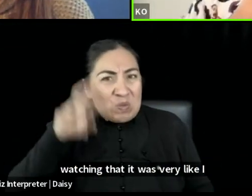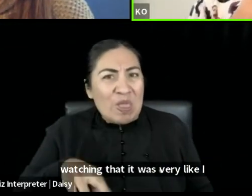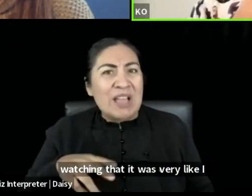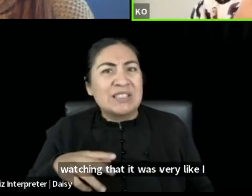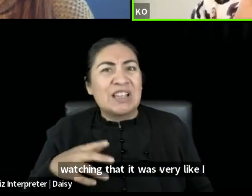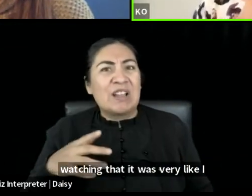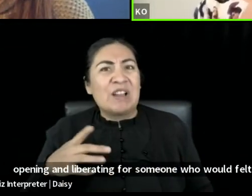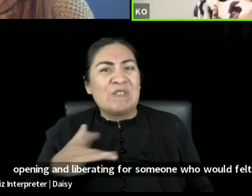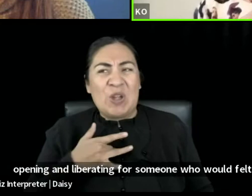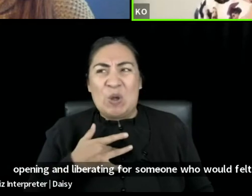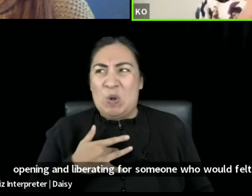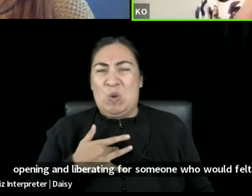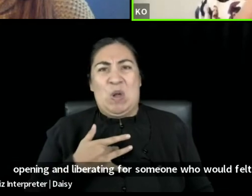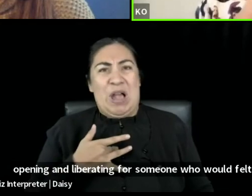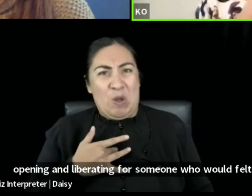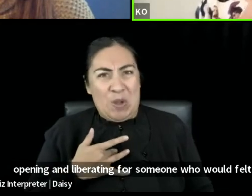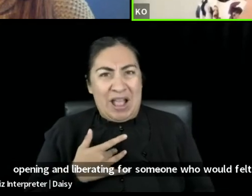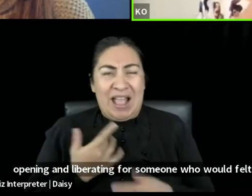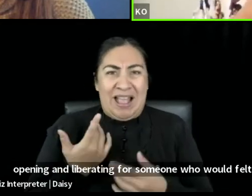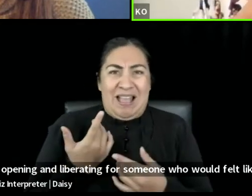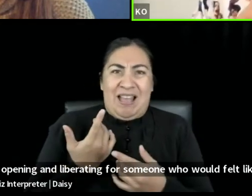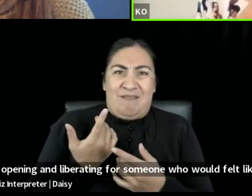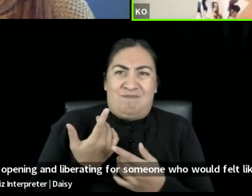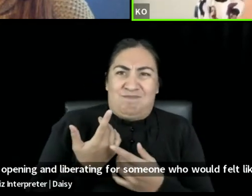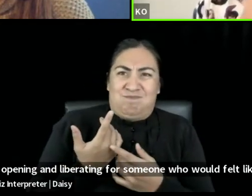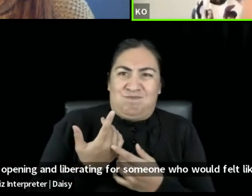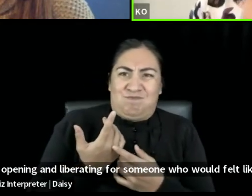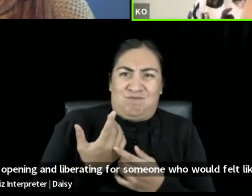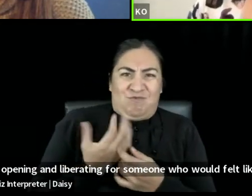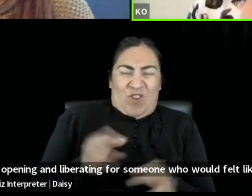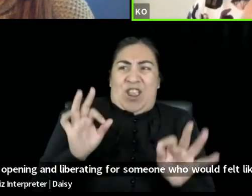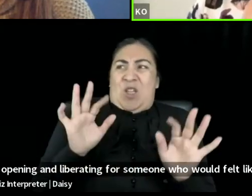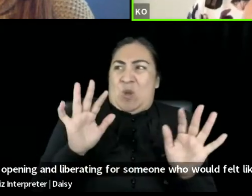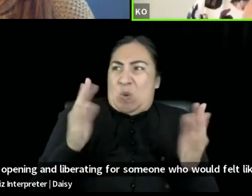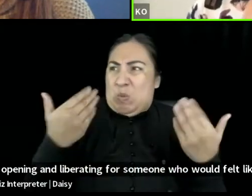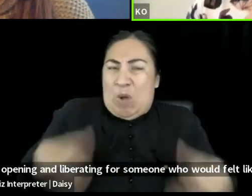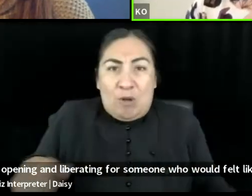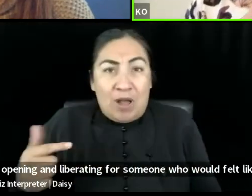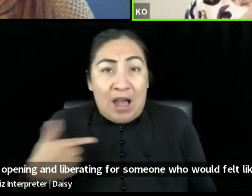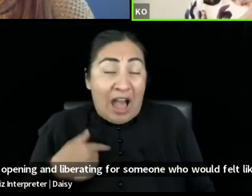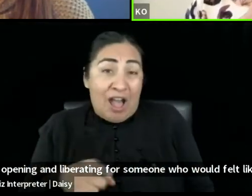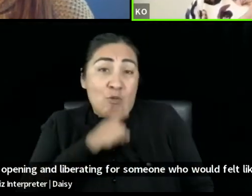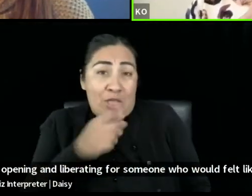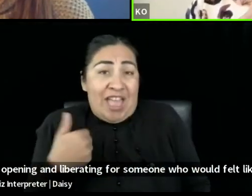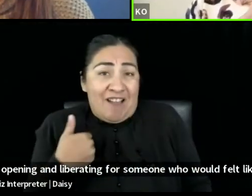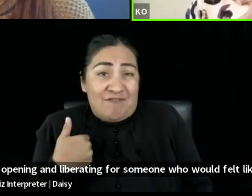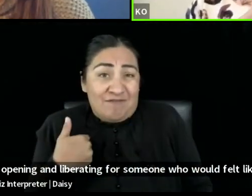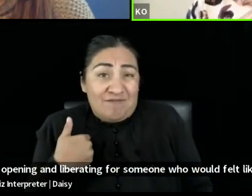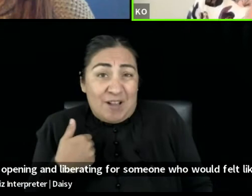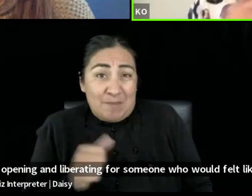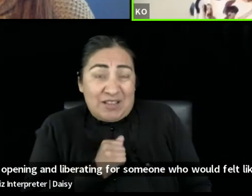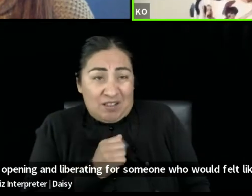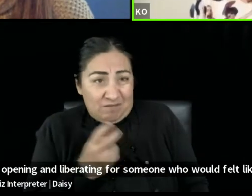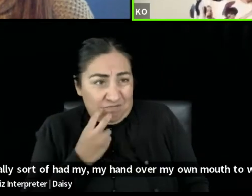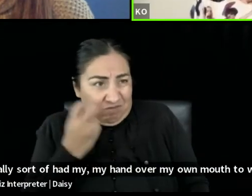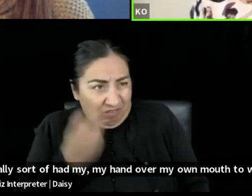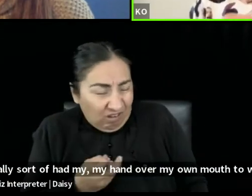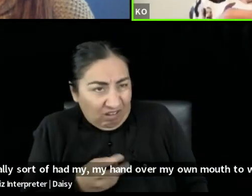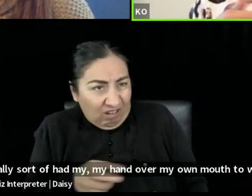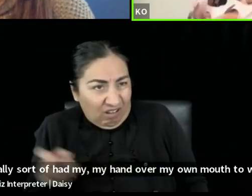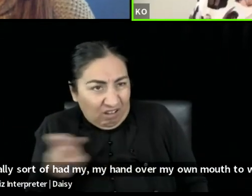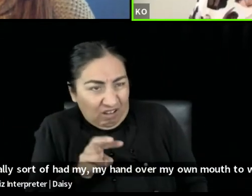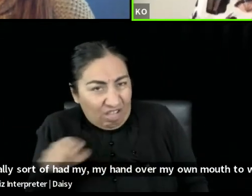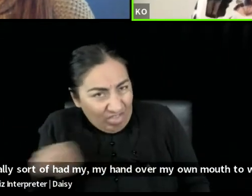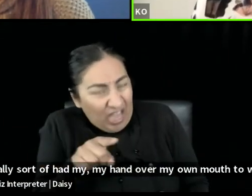um, I had, I really sort of had my, my hand over my own mouth. Um, so watching them do